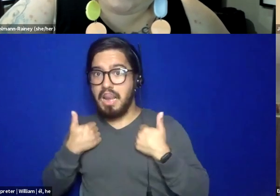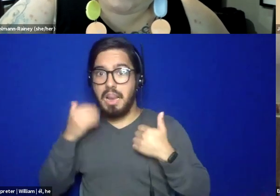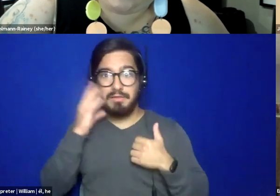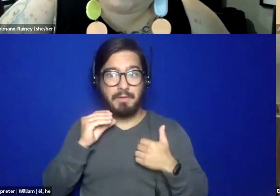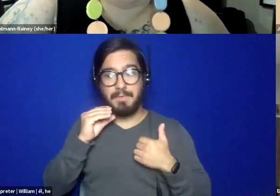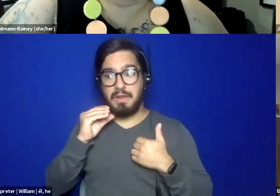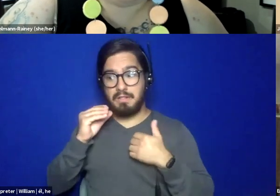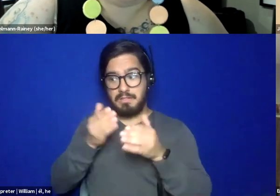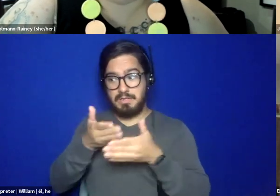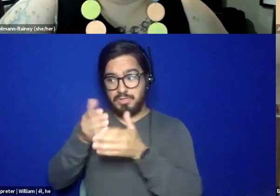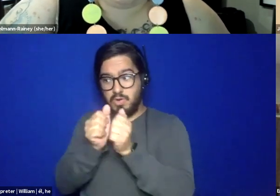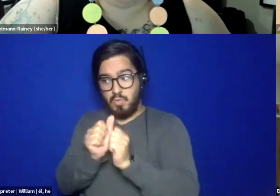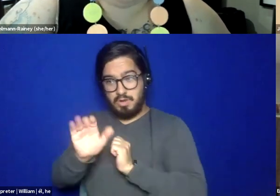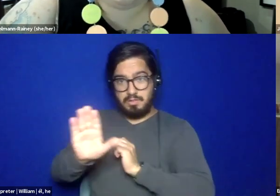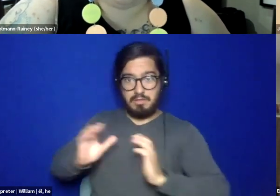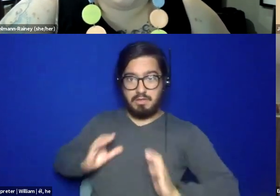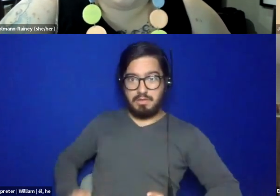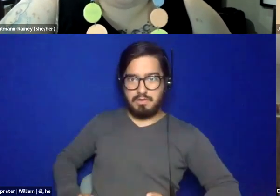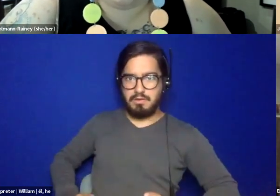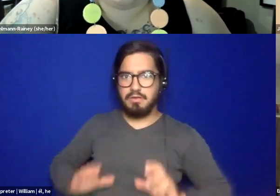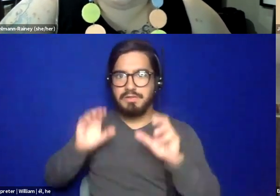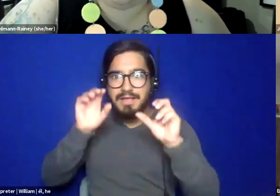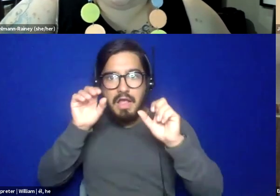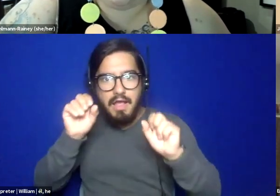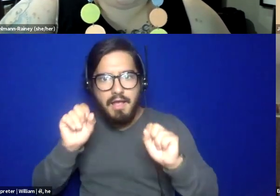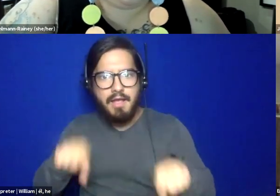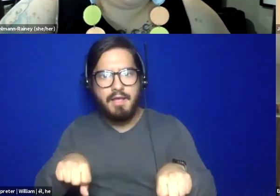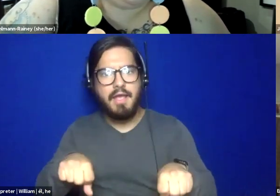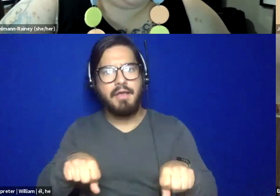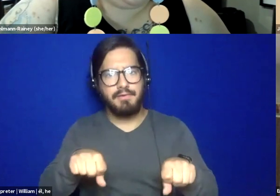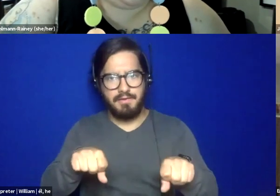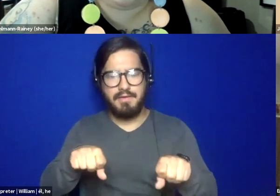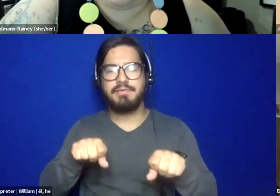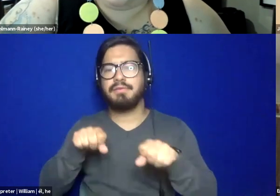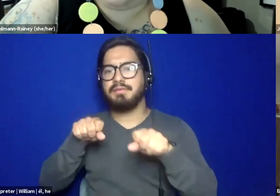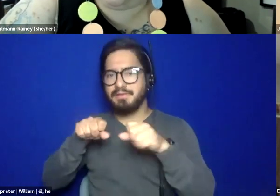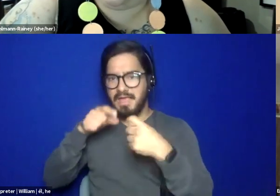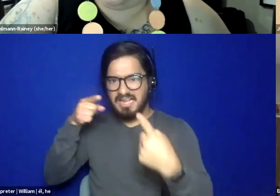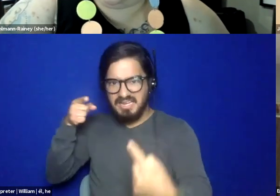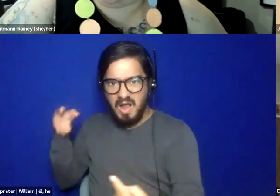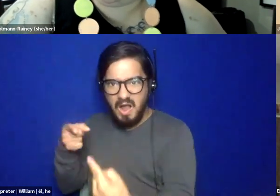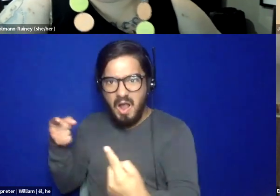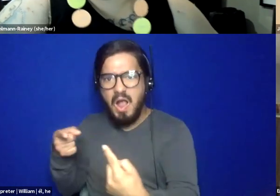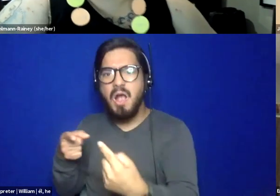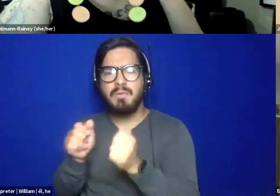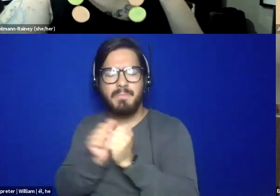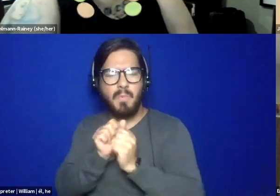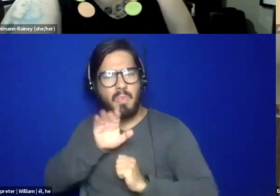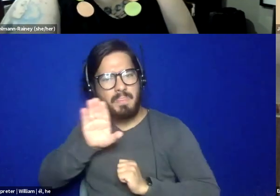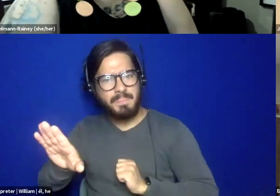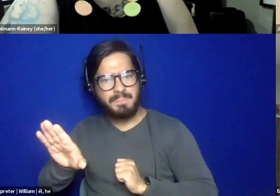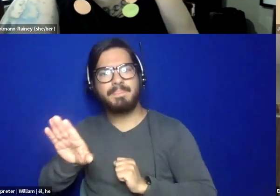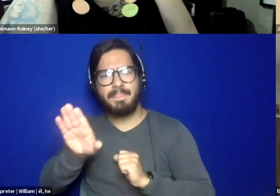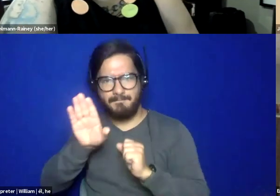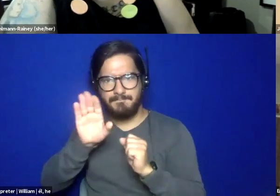harm by being complicit in systems of oppression and implementing frameworks that locate disorder within